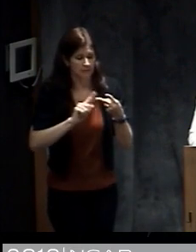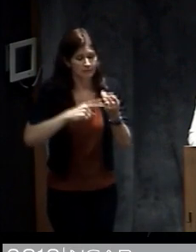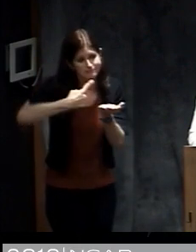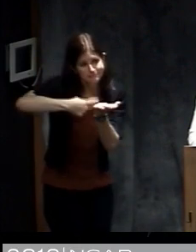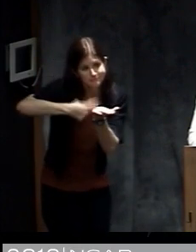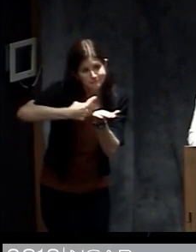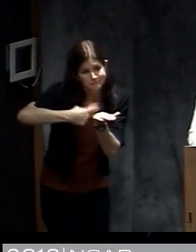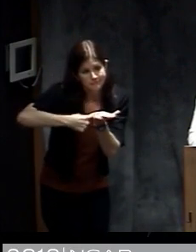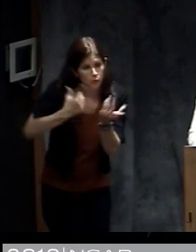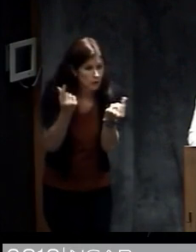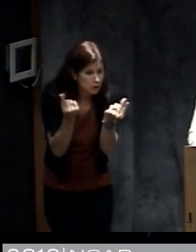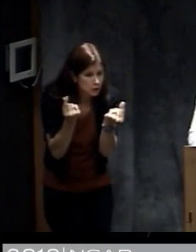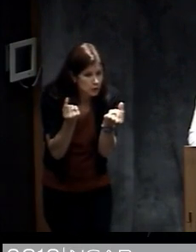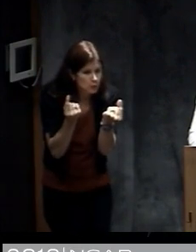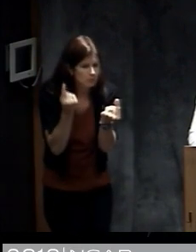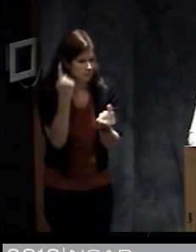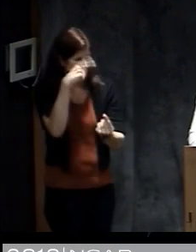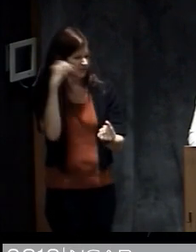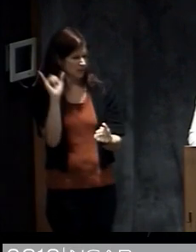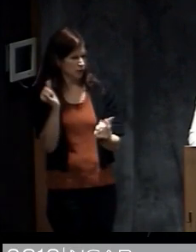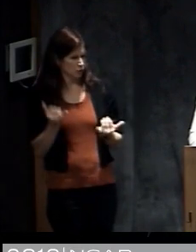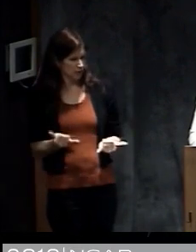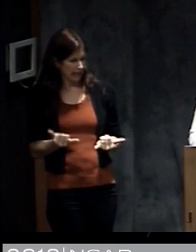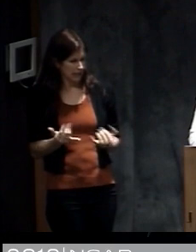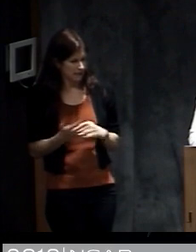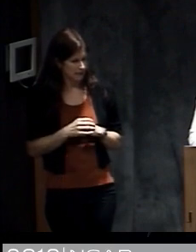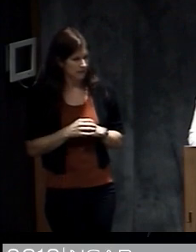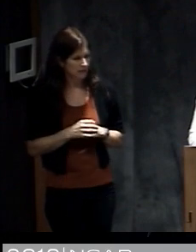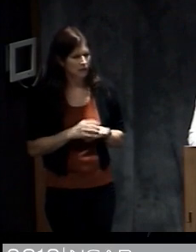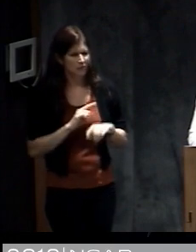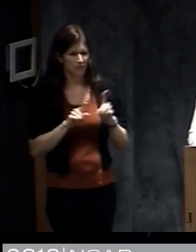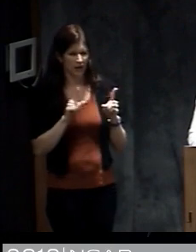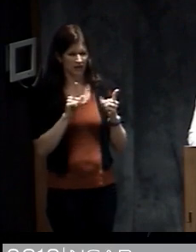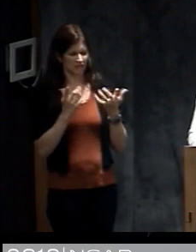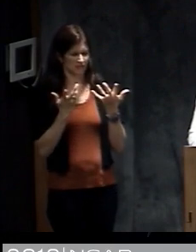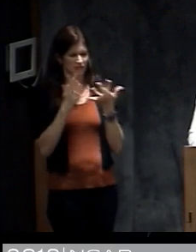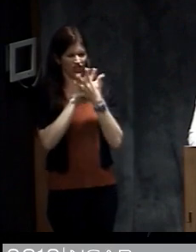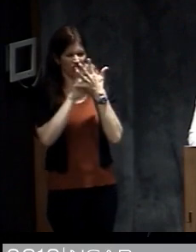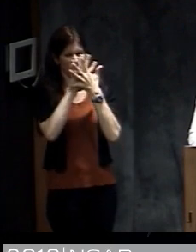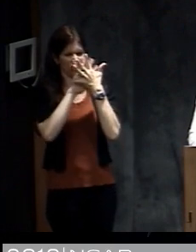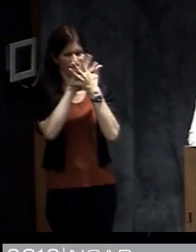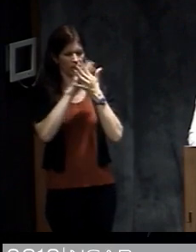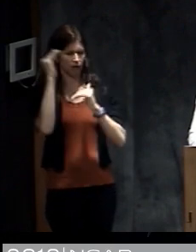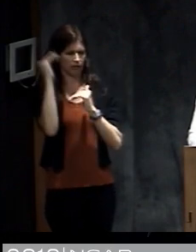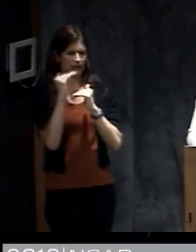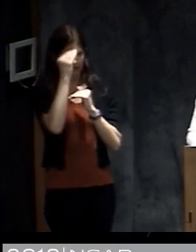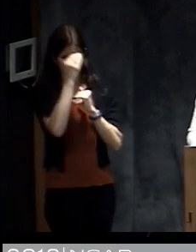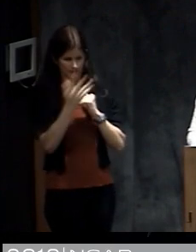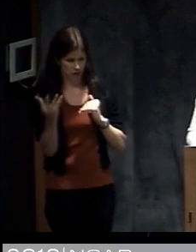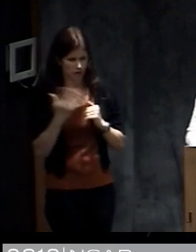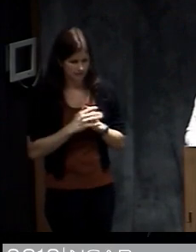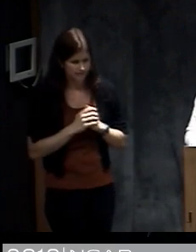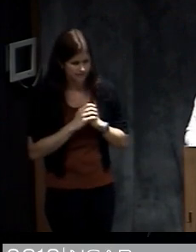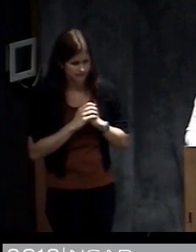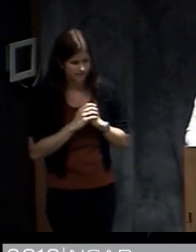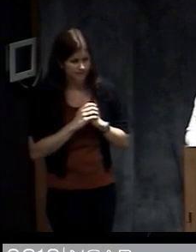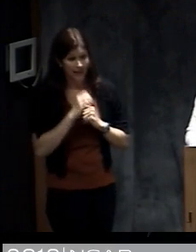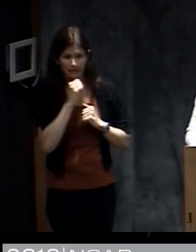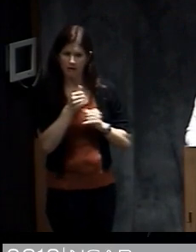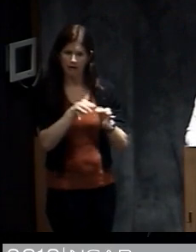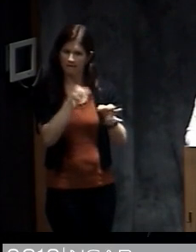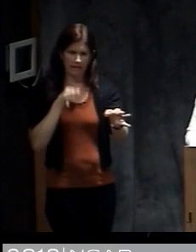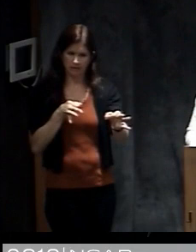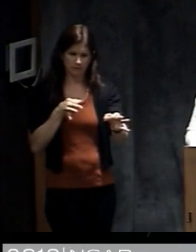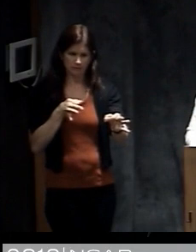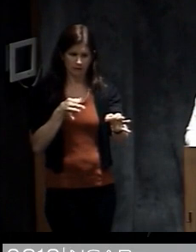and so on similar to today although of course the broadcasts were much coarser and they had less information they didn't come out as as far in advance as they do today.